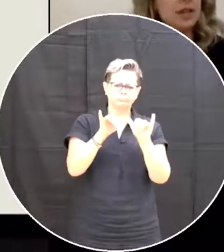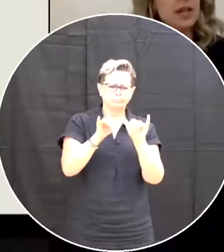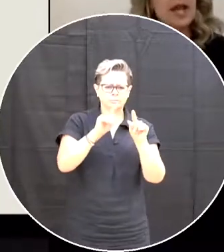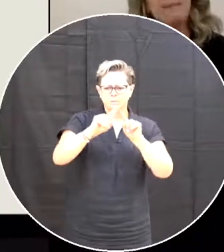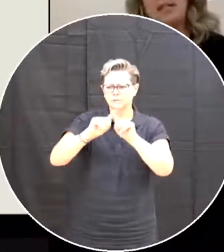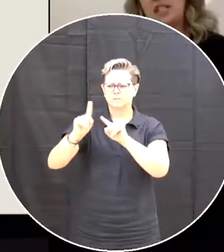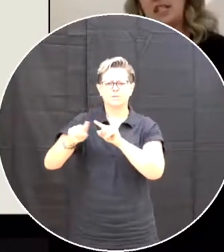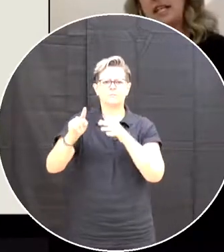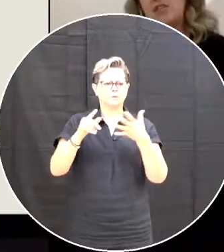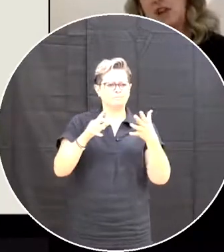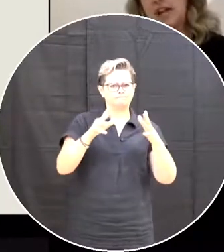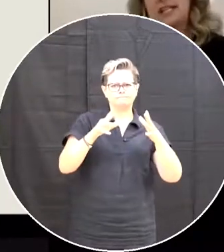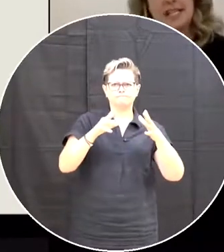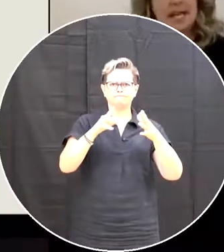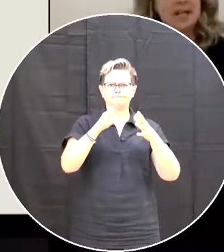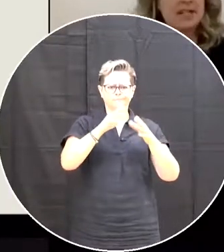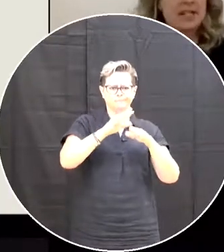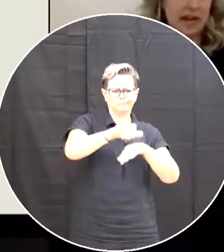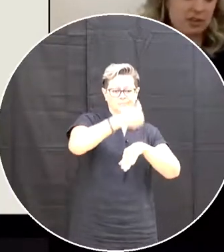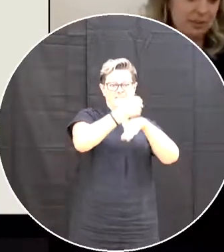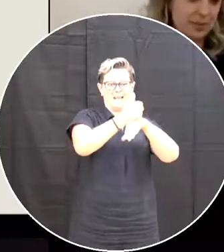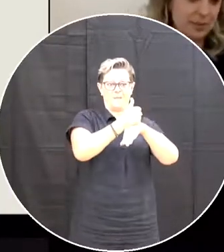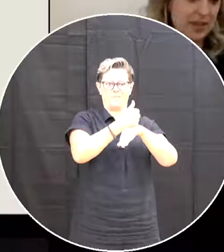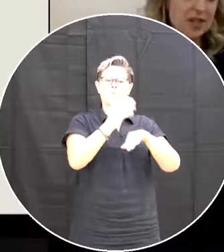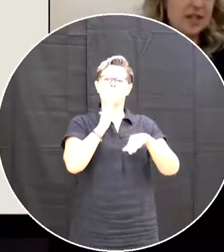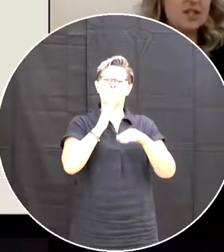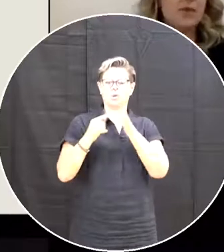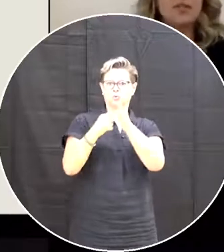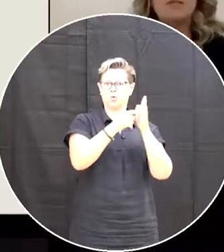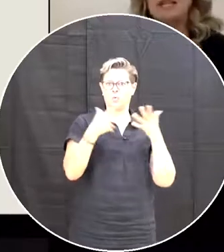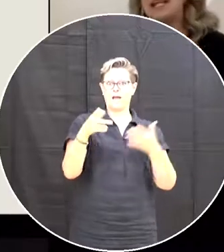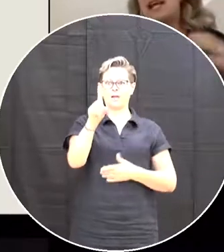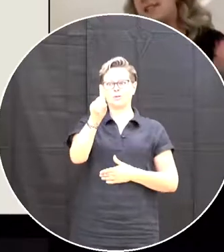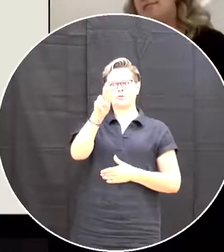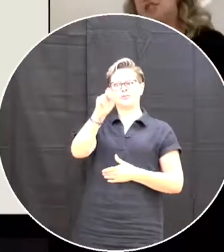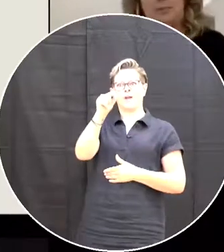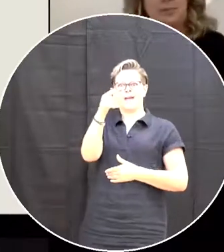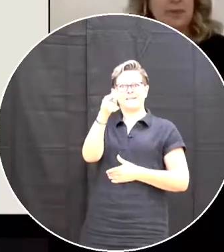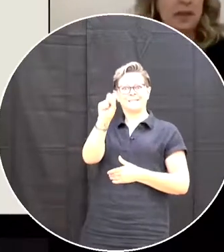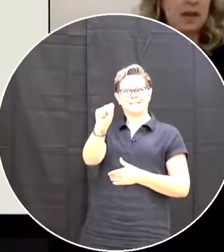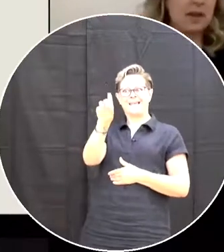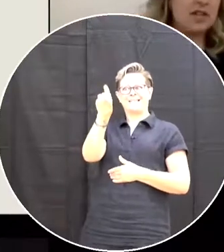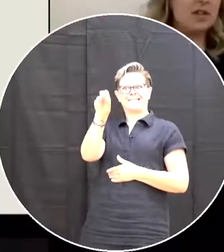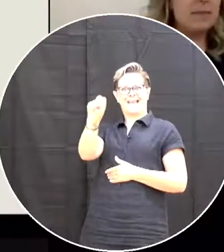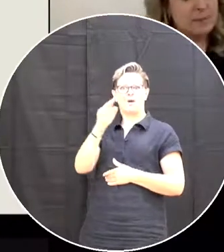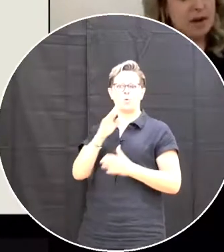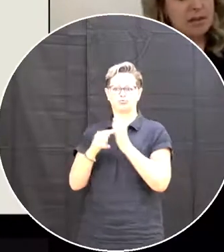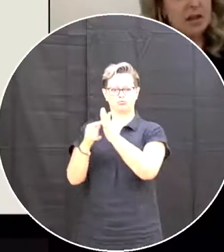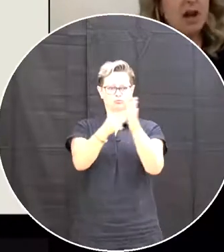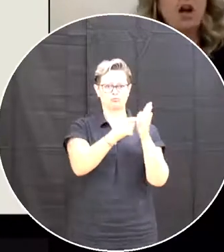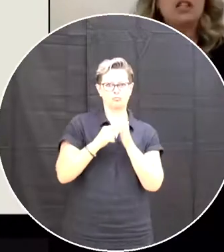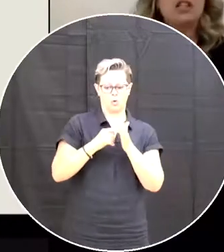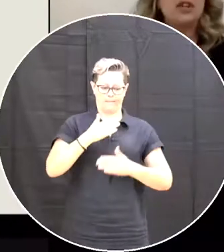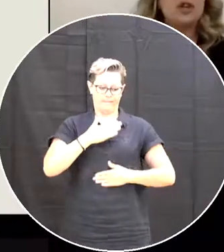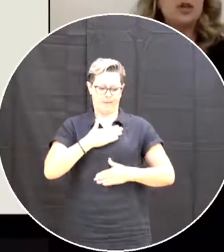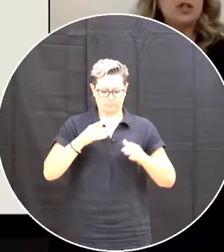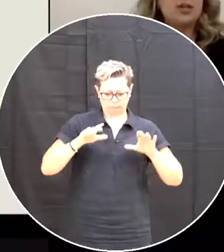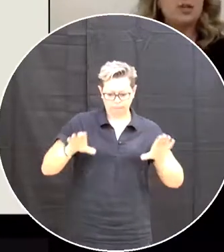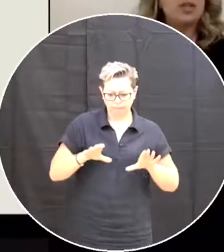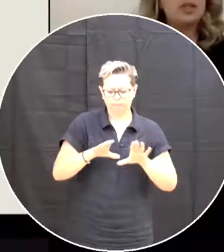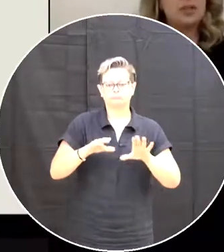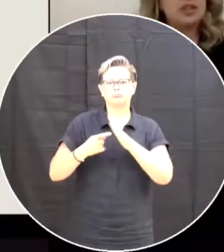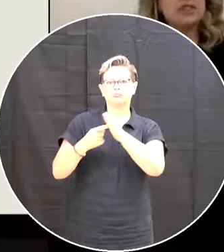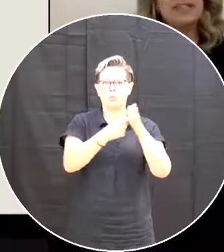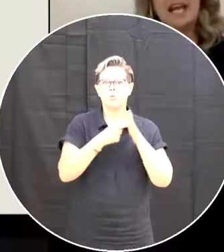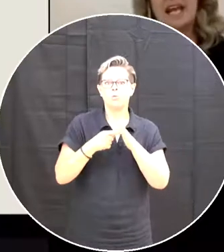solution And pitching it in a Dragon's Den style So it's going to be like an exhibition So the best part All learning goals